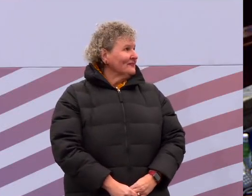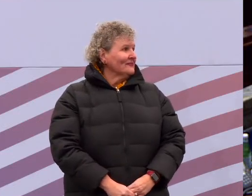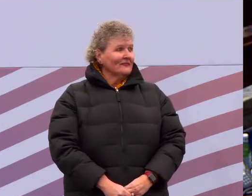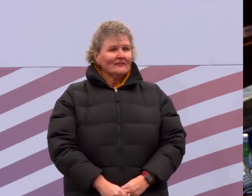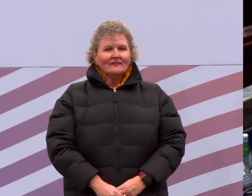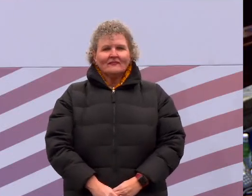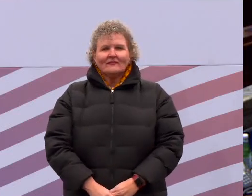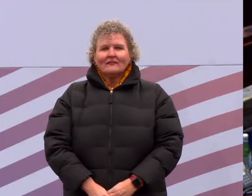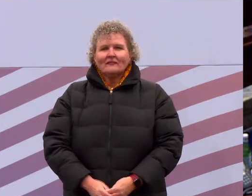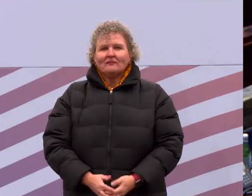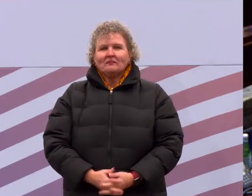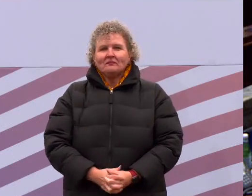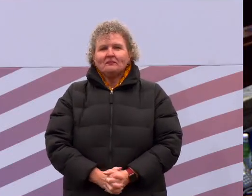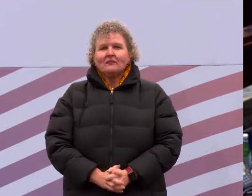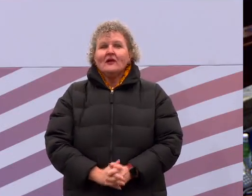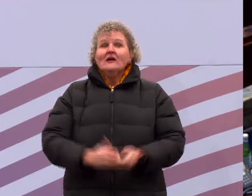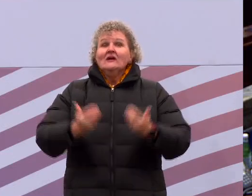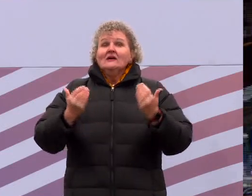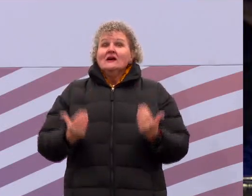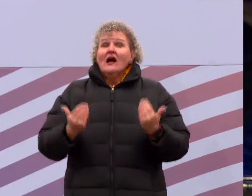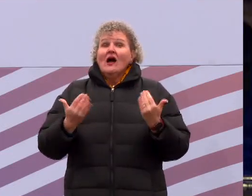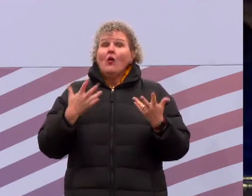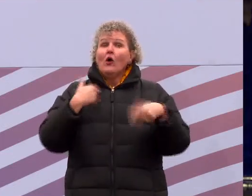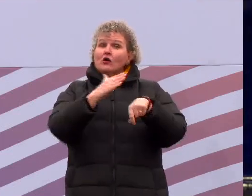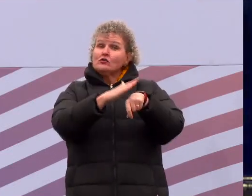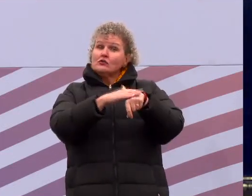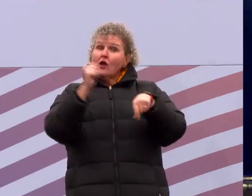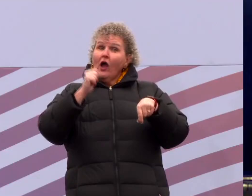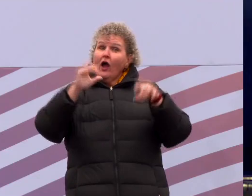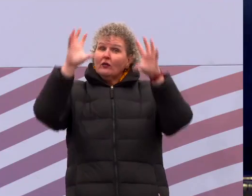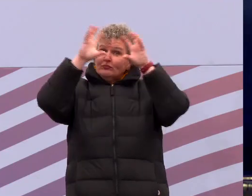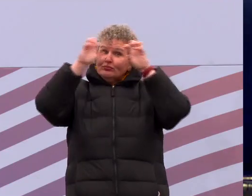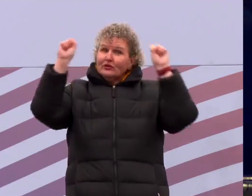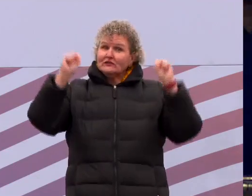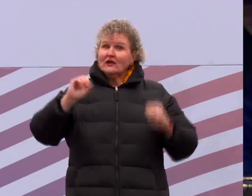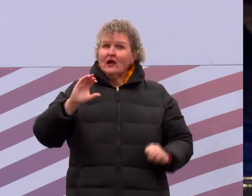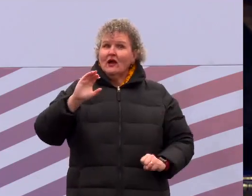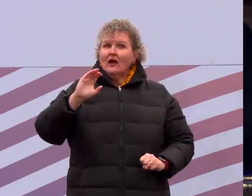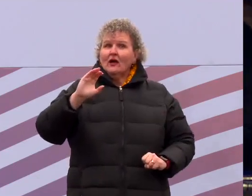I now call upon the president pro tempore, Senator Kim Ward, to preside.